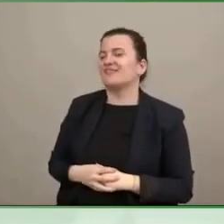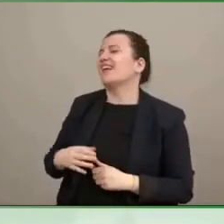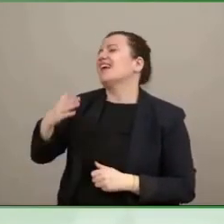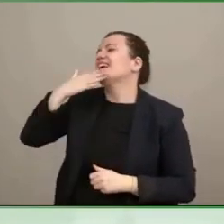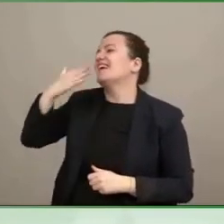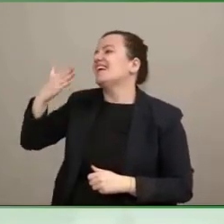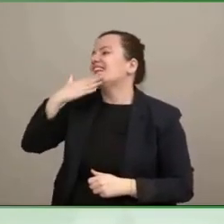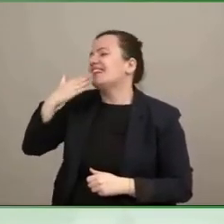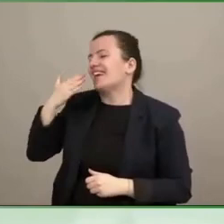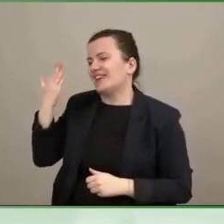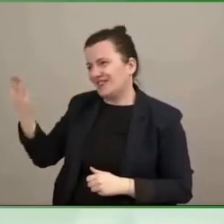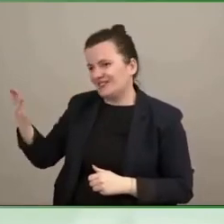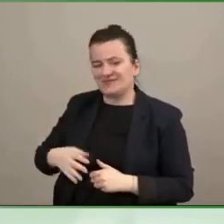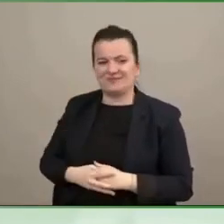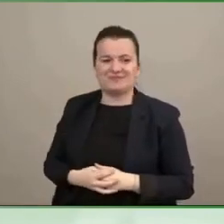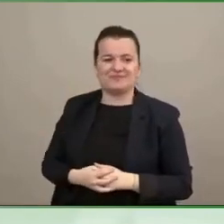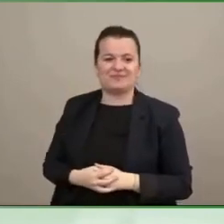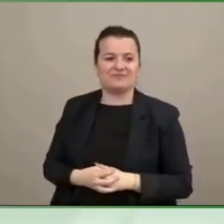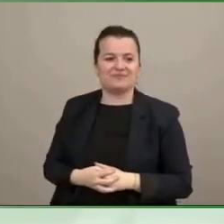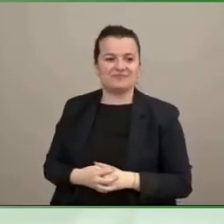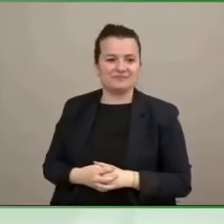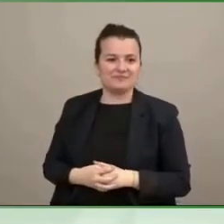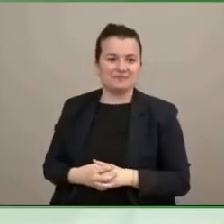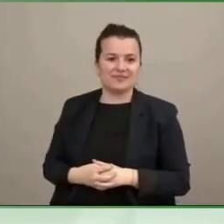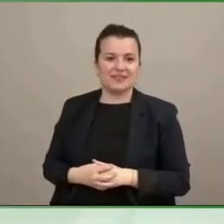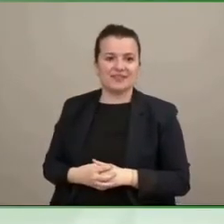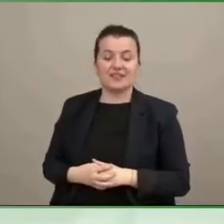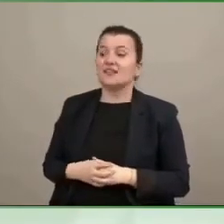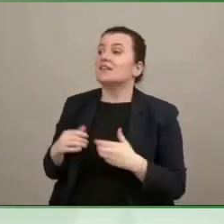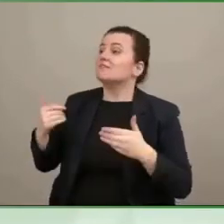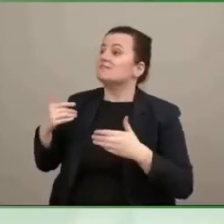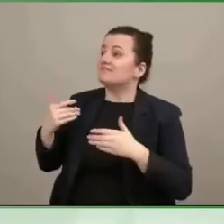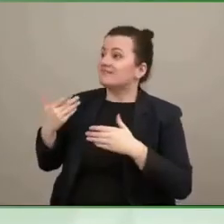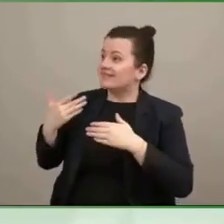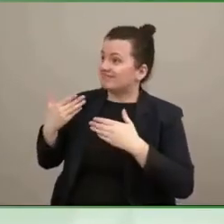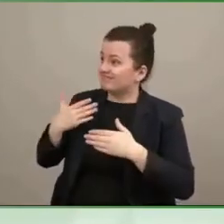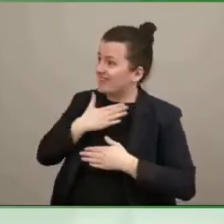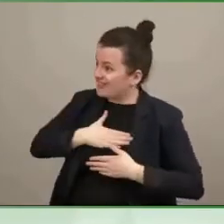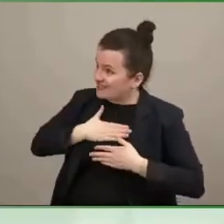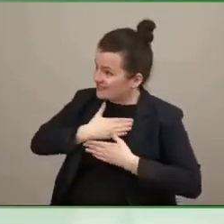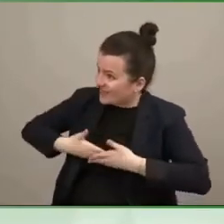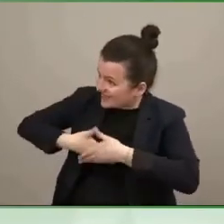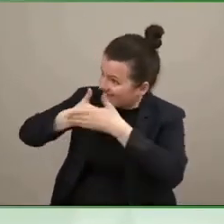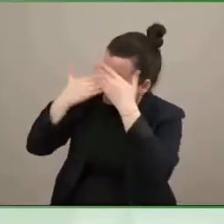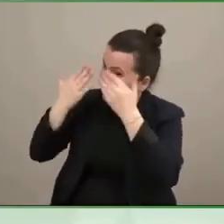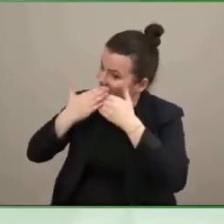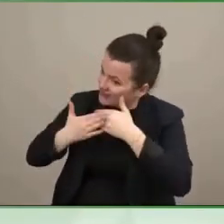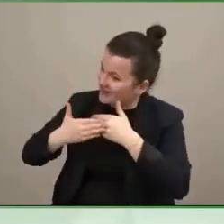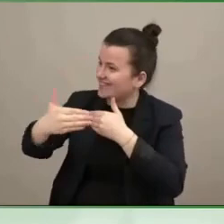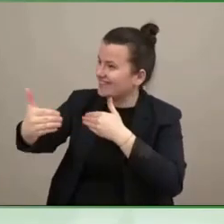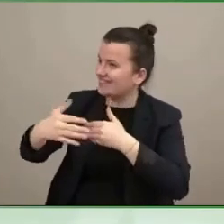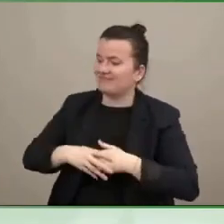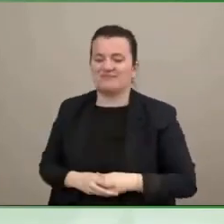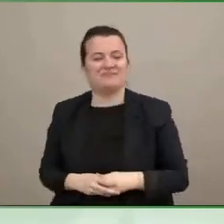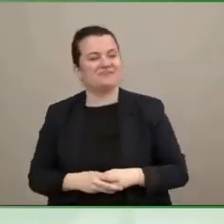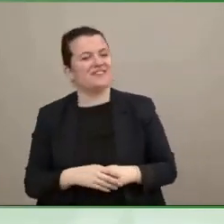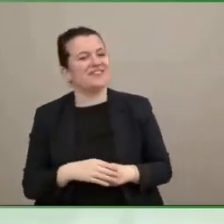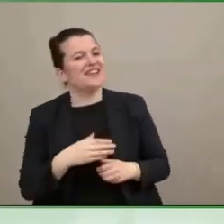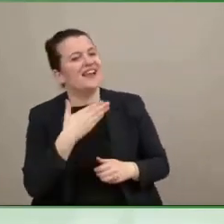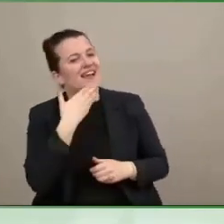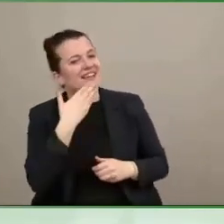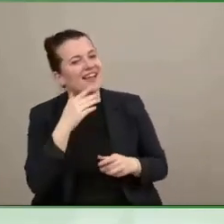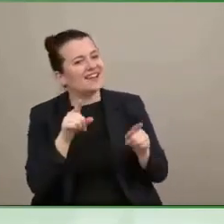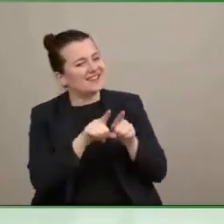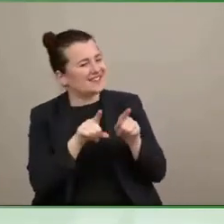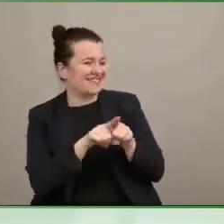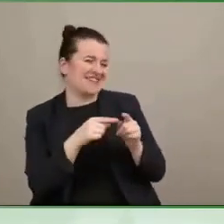And as I say, have a nice day for the rest of it. You too, Tom. It was great to meet you. If I had known